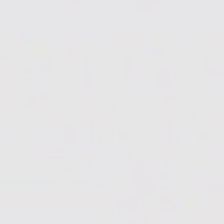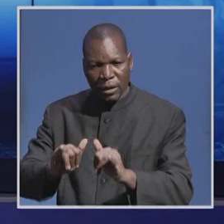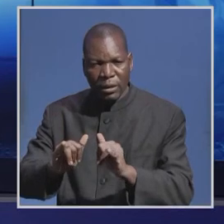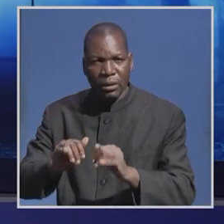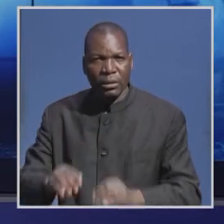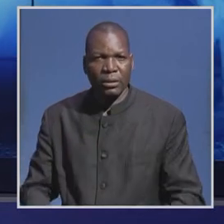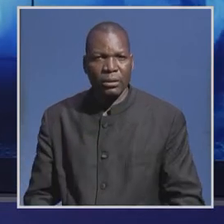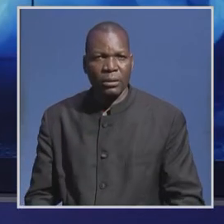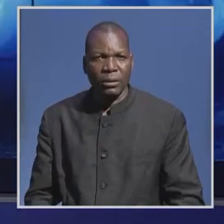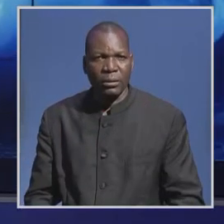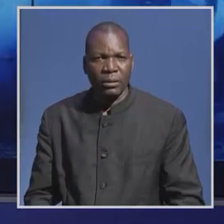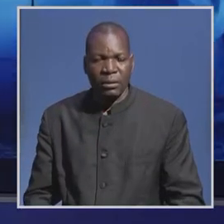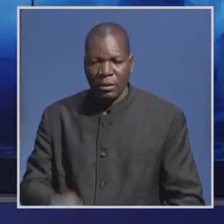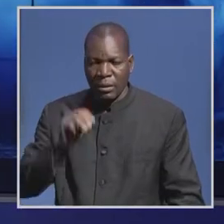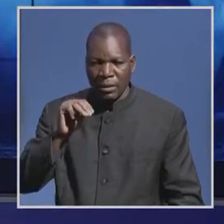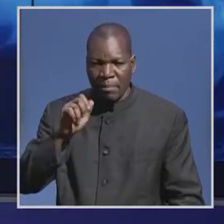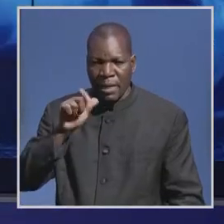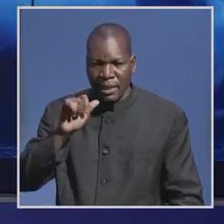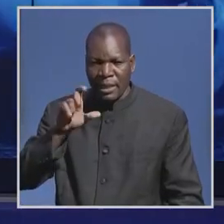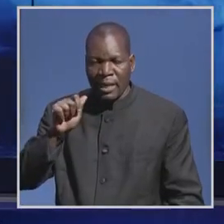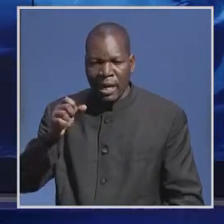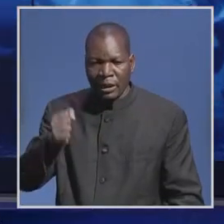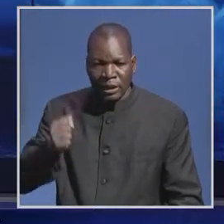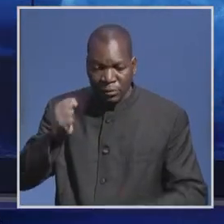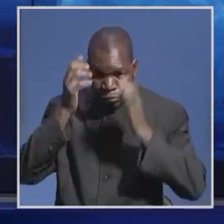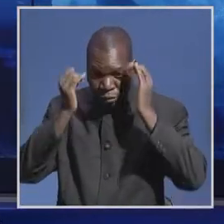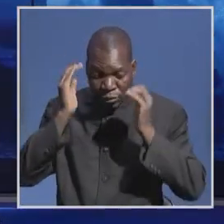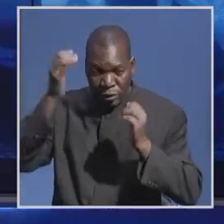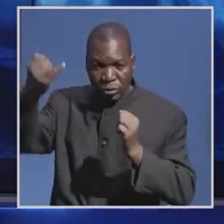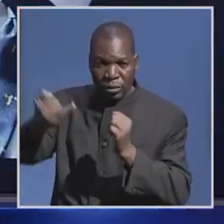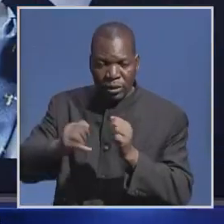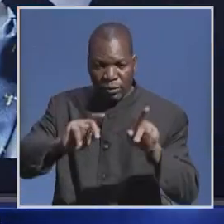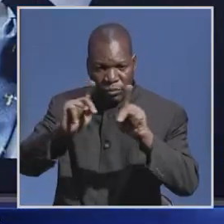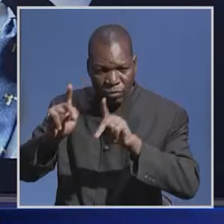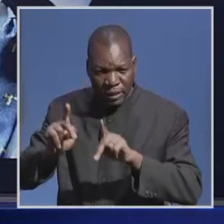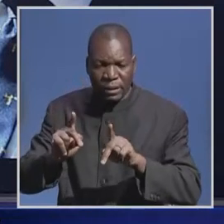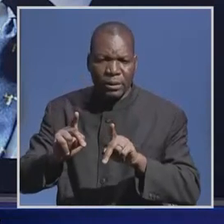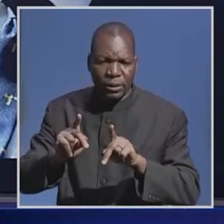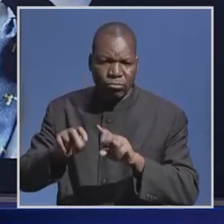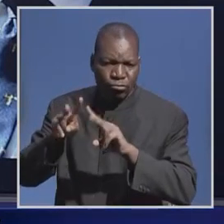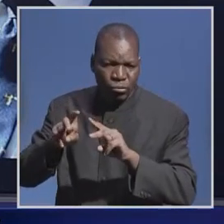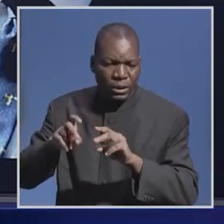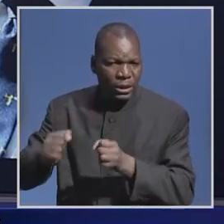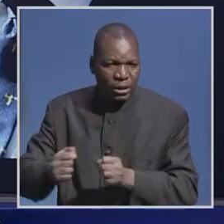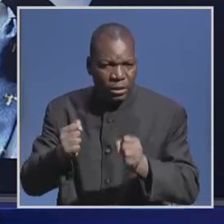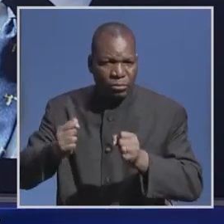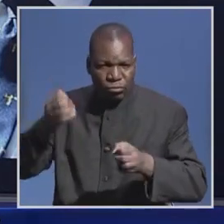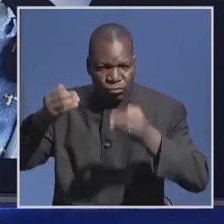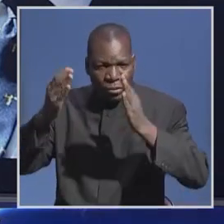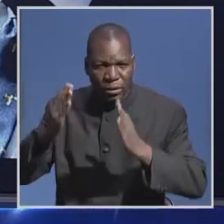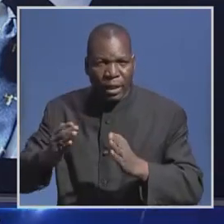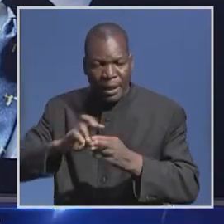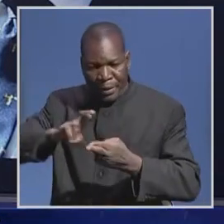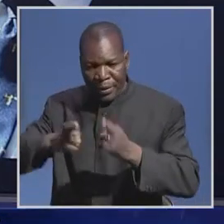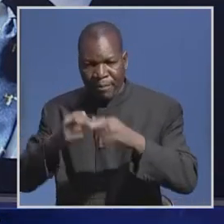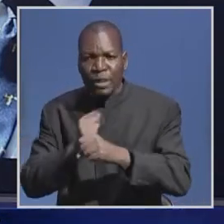The Chief Justice Mumba Malila says he will introduce a performance appraisal system among adjudicators as part of the reforms to